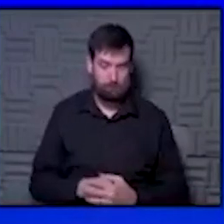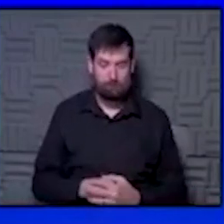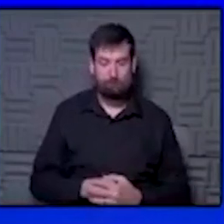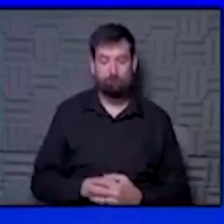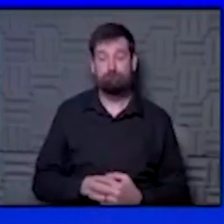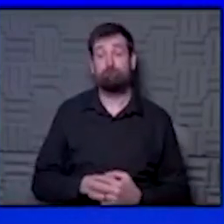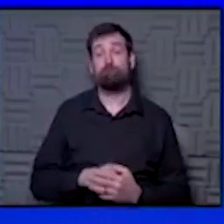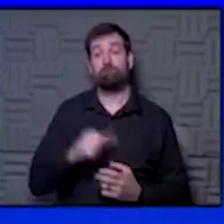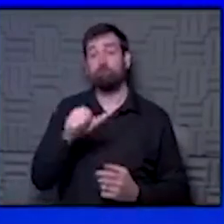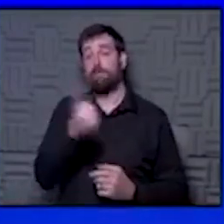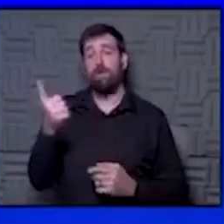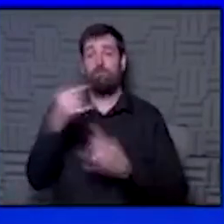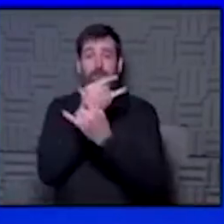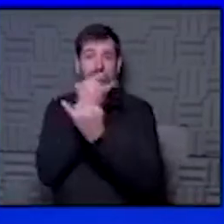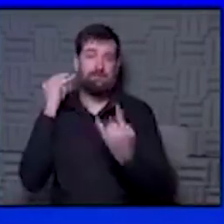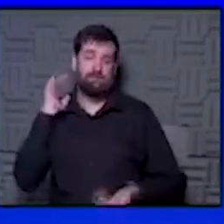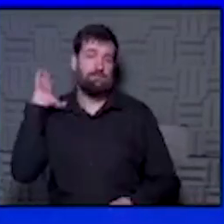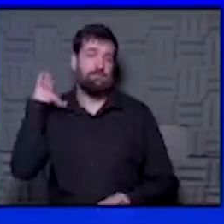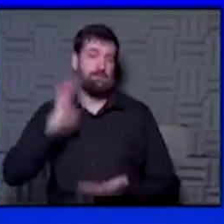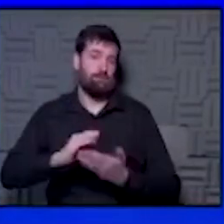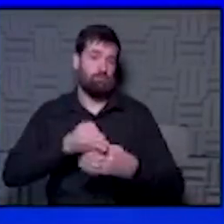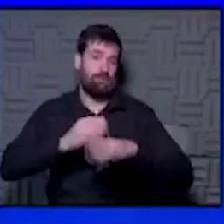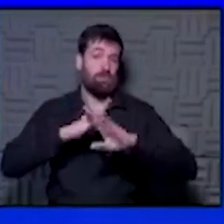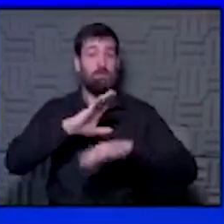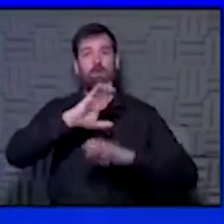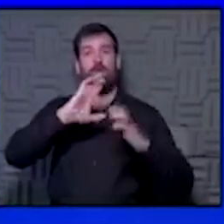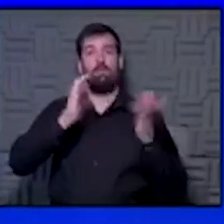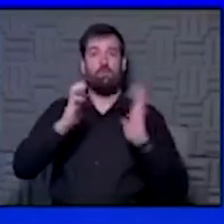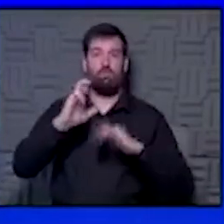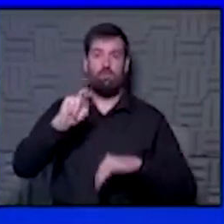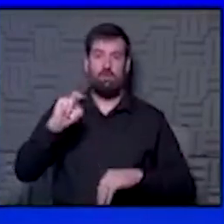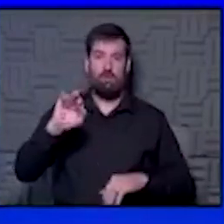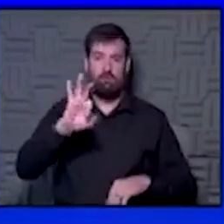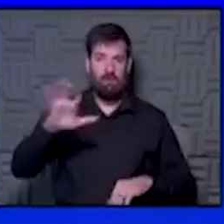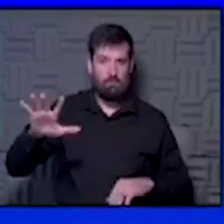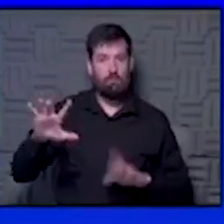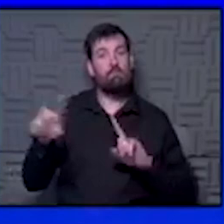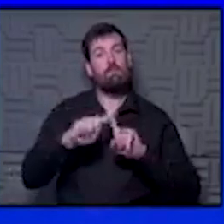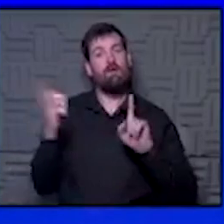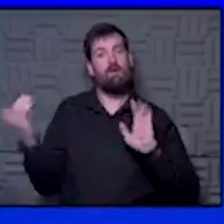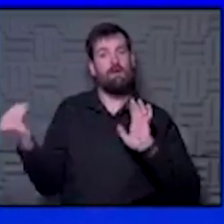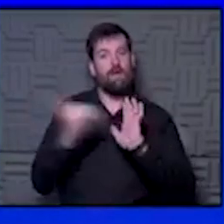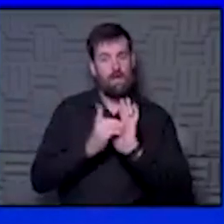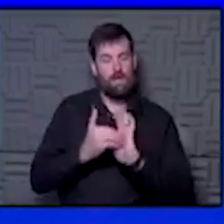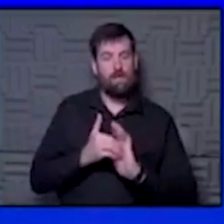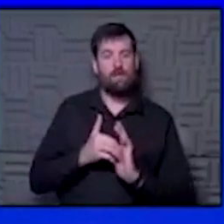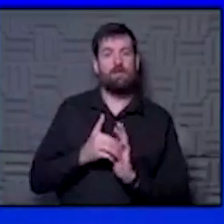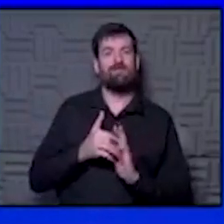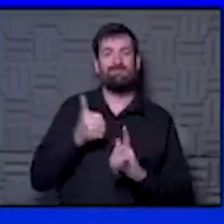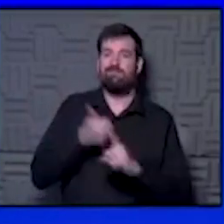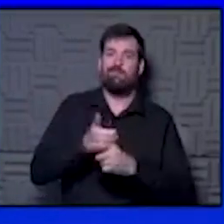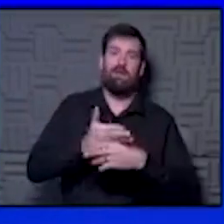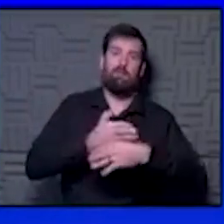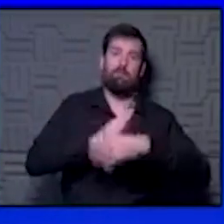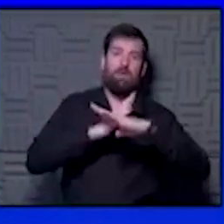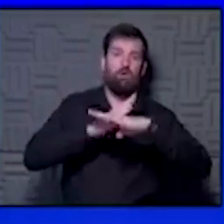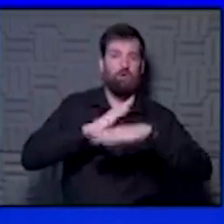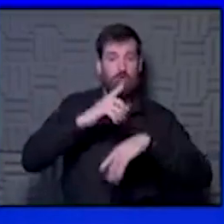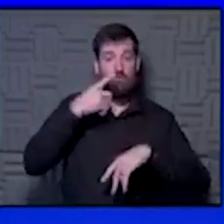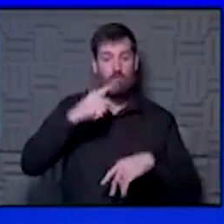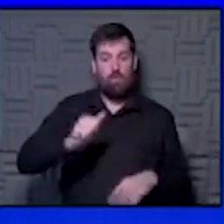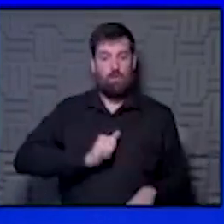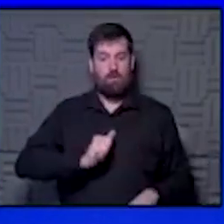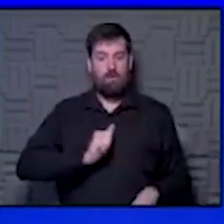The other masks don't provide as much protection as the N95 mask, but again, we need to make sure that it is a barrier. So it's a barrier for the